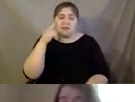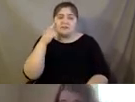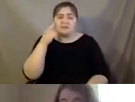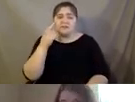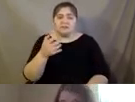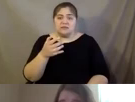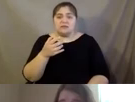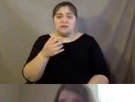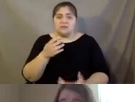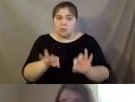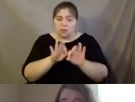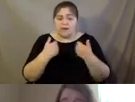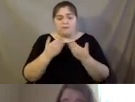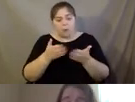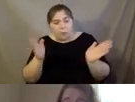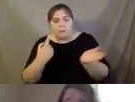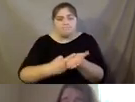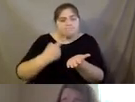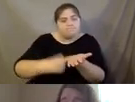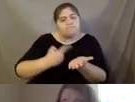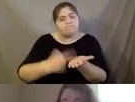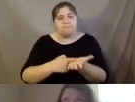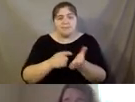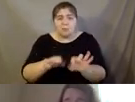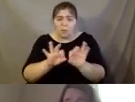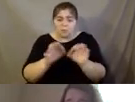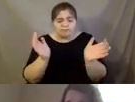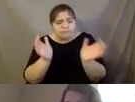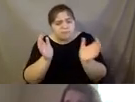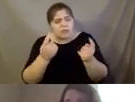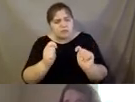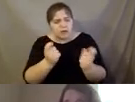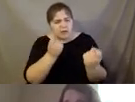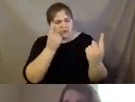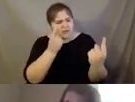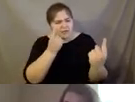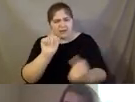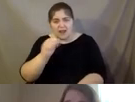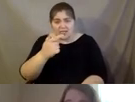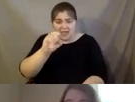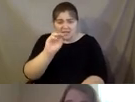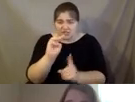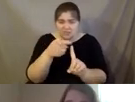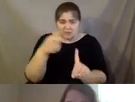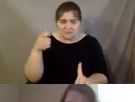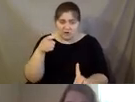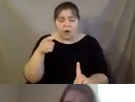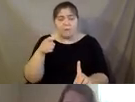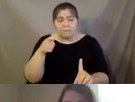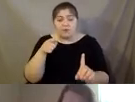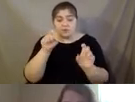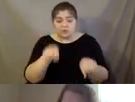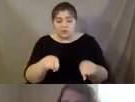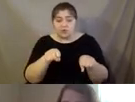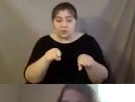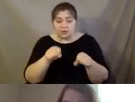open dialogue and have some of these conversations to really understand where that ageism is stemming from so that you can, you know,